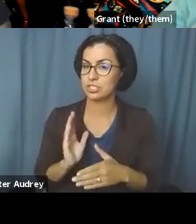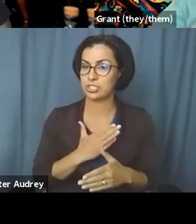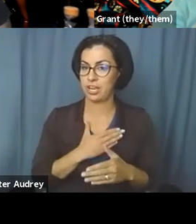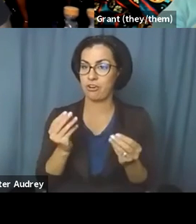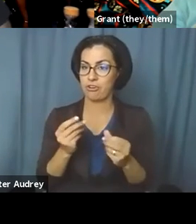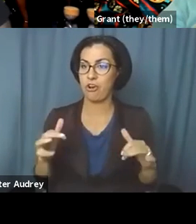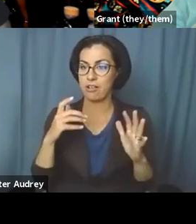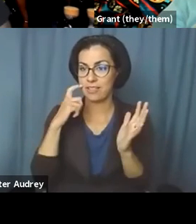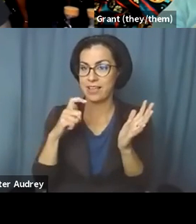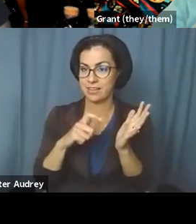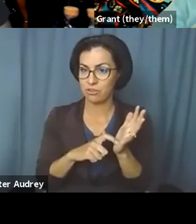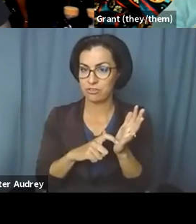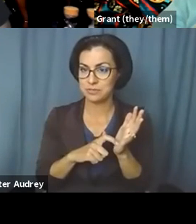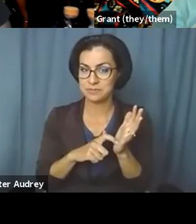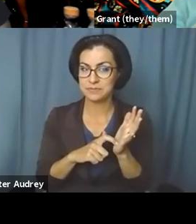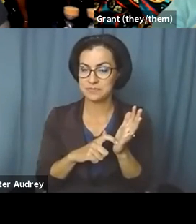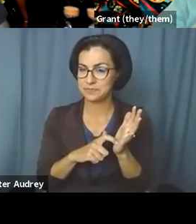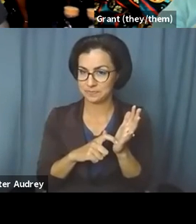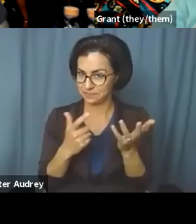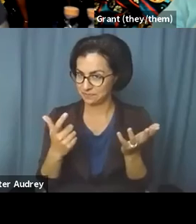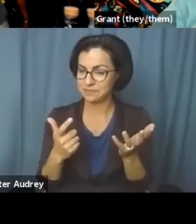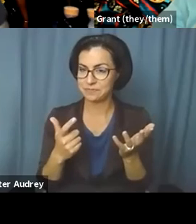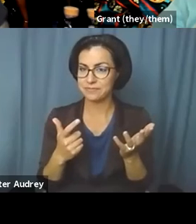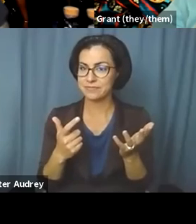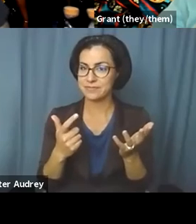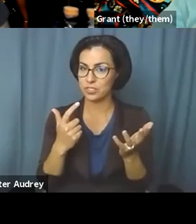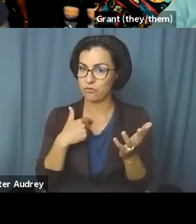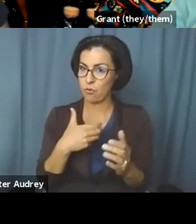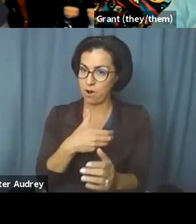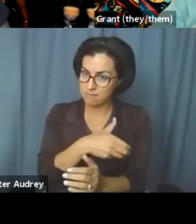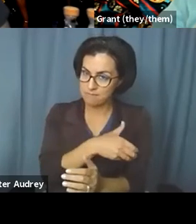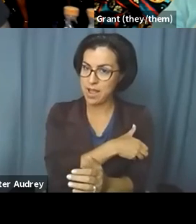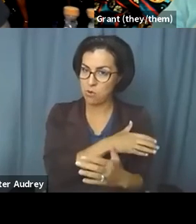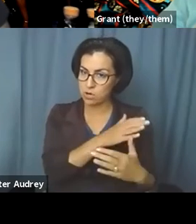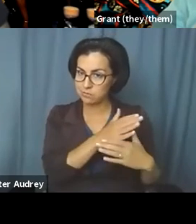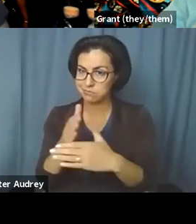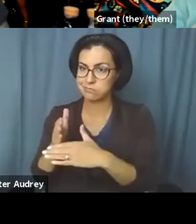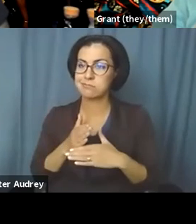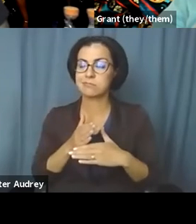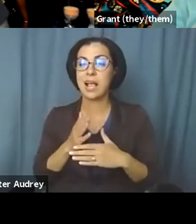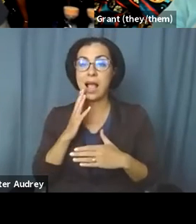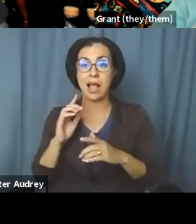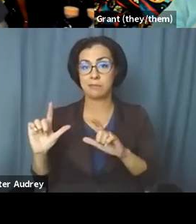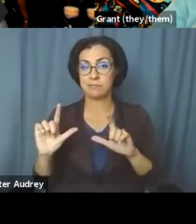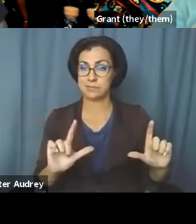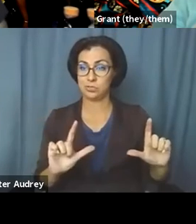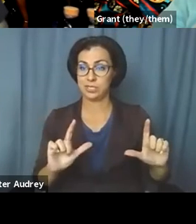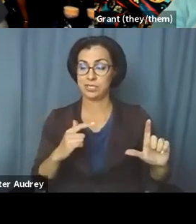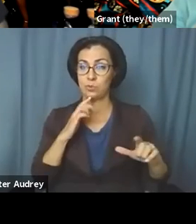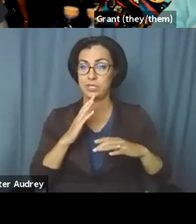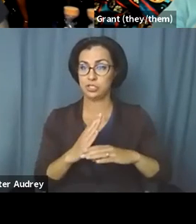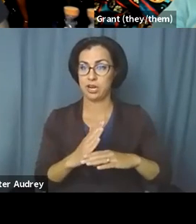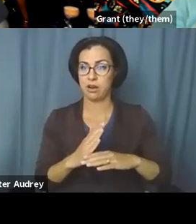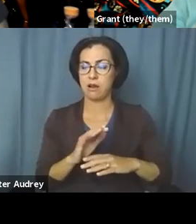acknowledgement. And in the spirit of sharing power, I'm going to share my screen and invite all. Oh, I'm